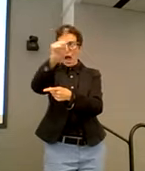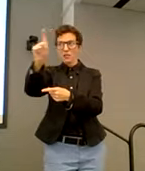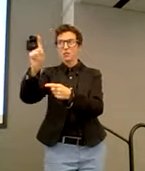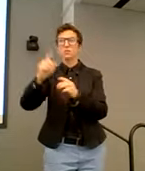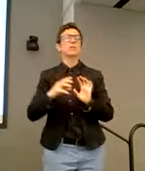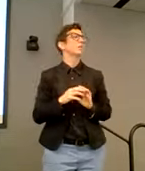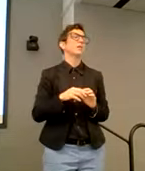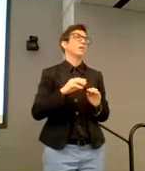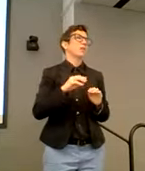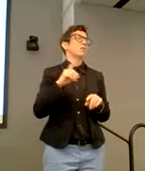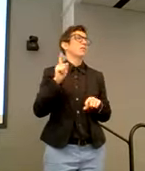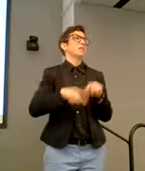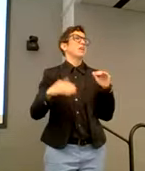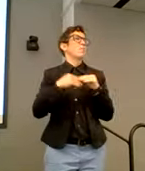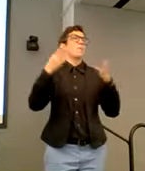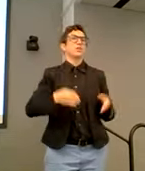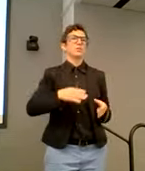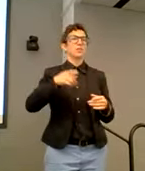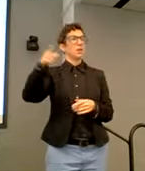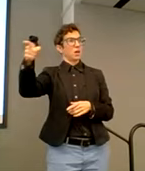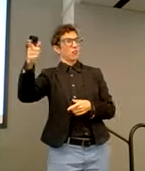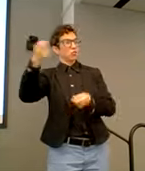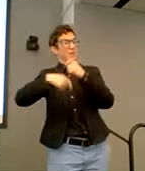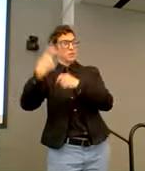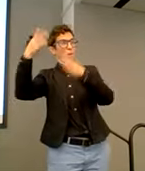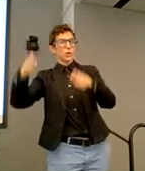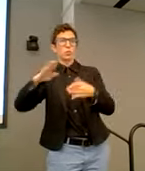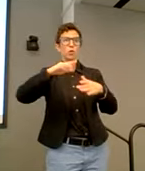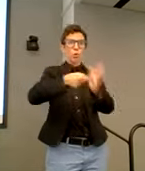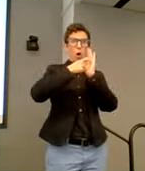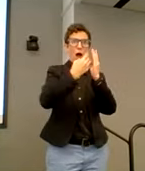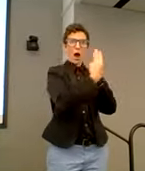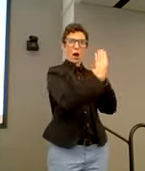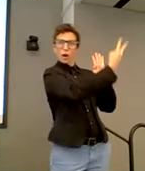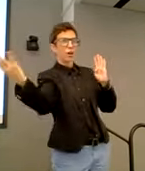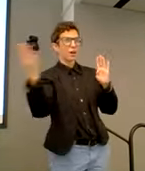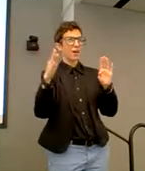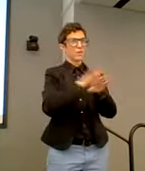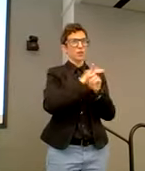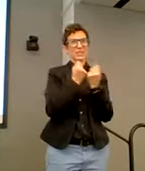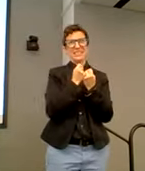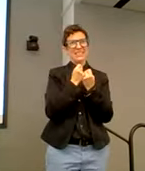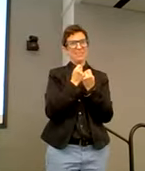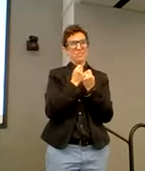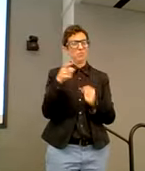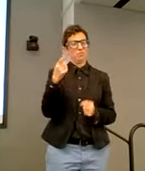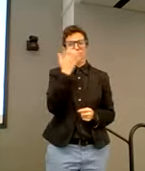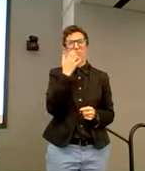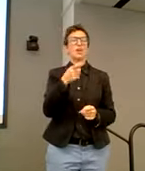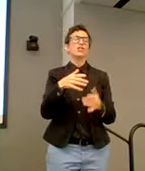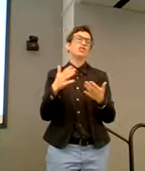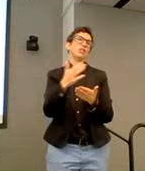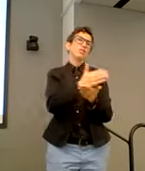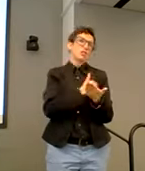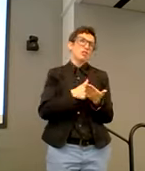will not be one person. It's going to be a full team of people. Um, but she's absolutely deserves, uh, this award and